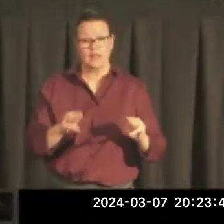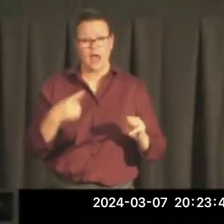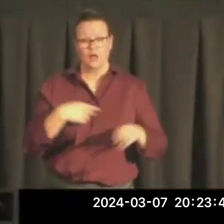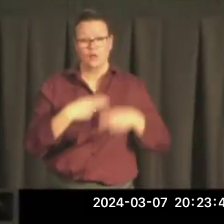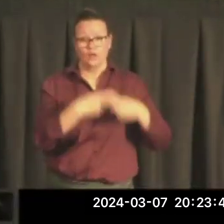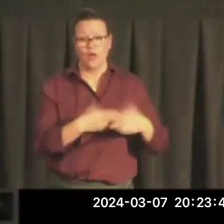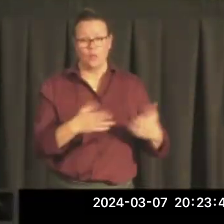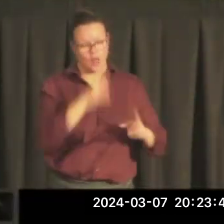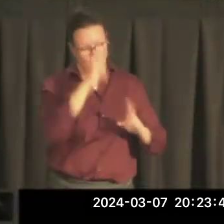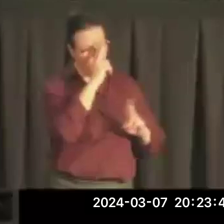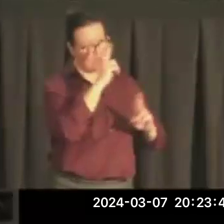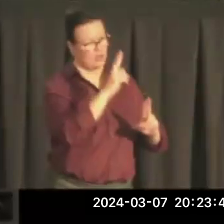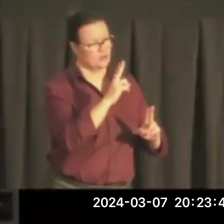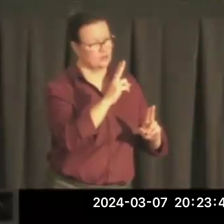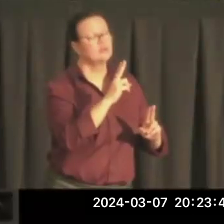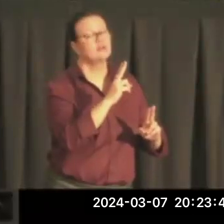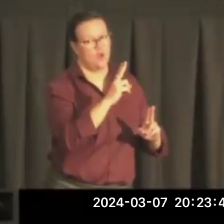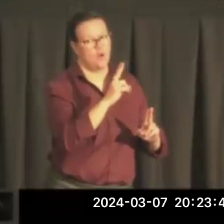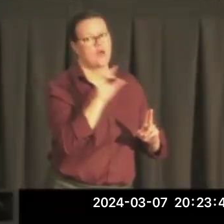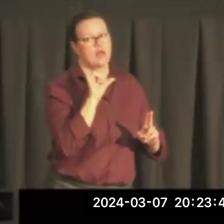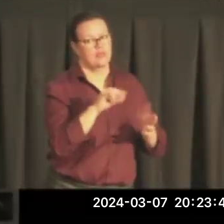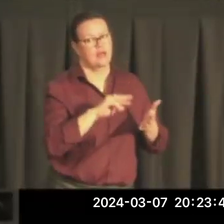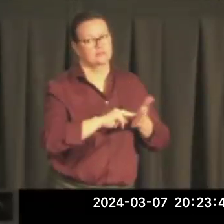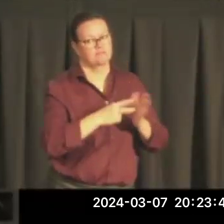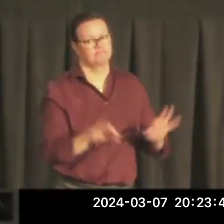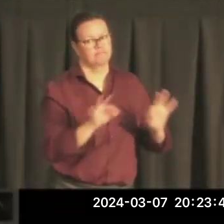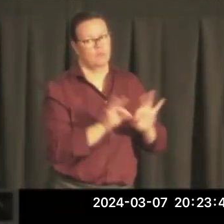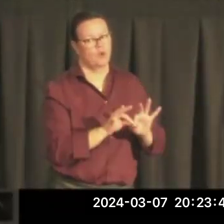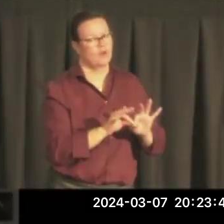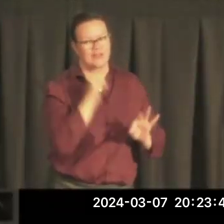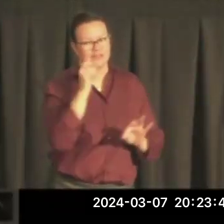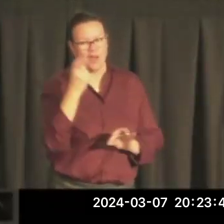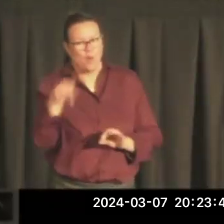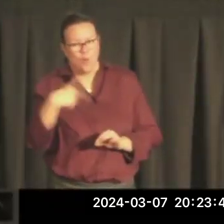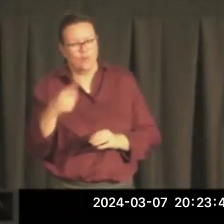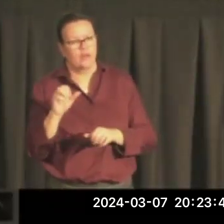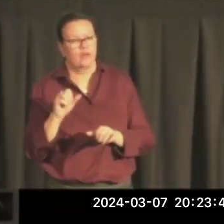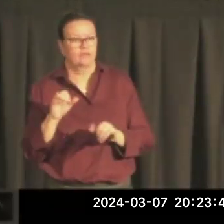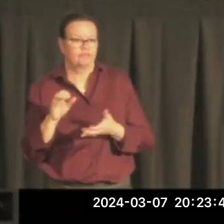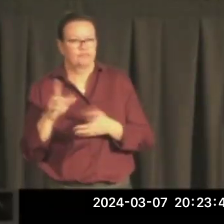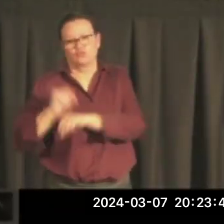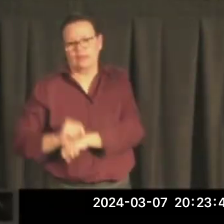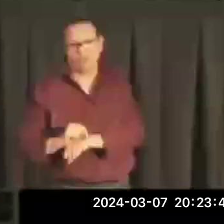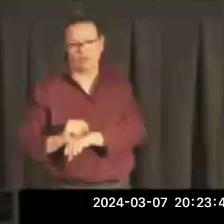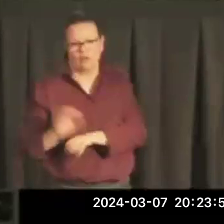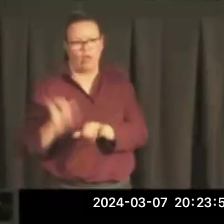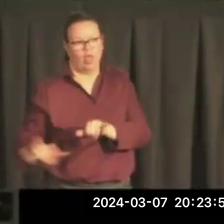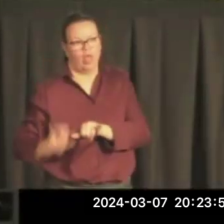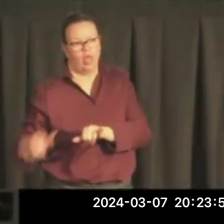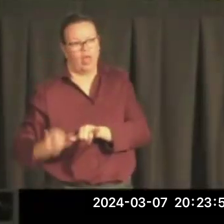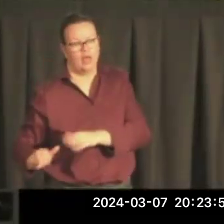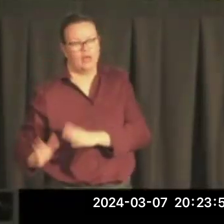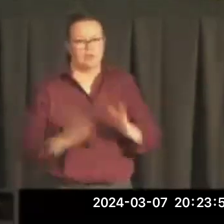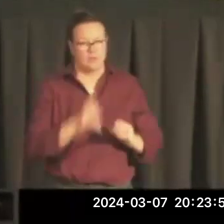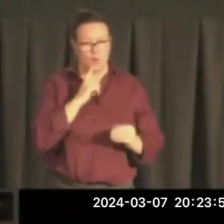routine salutation. In a period of national suspicion. About politics. And